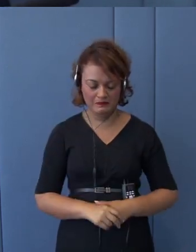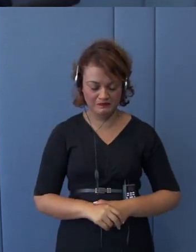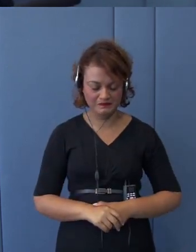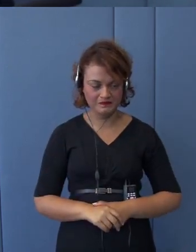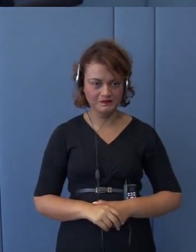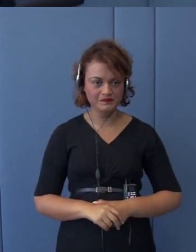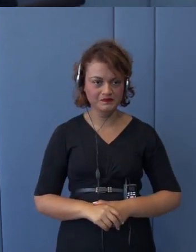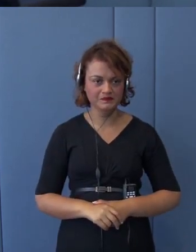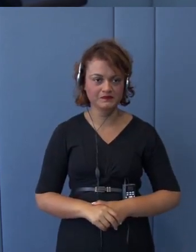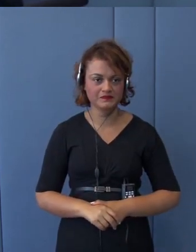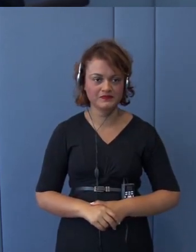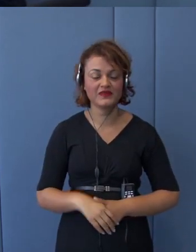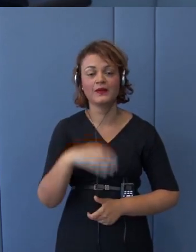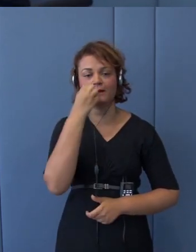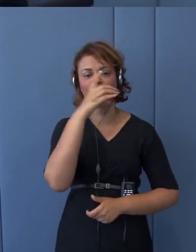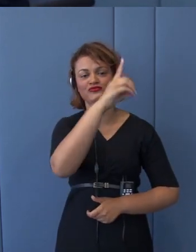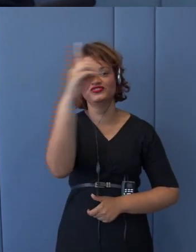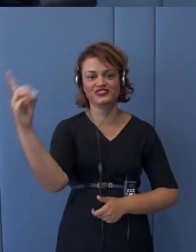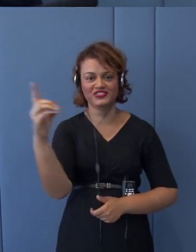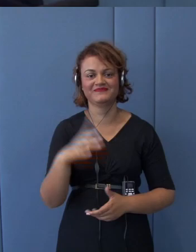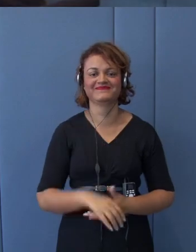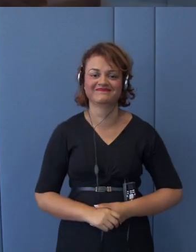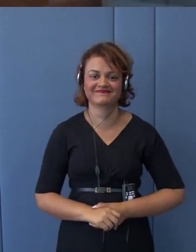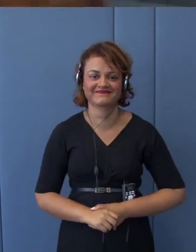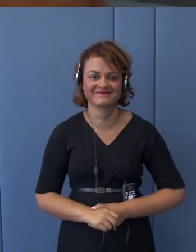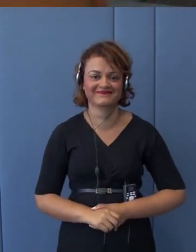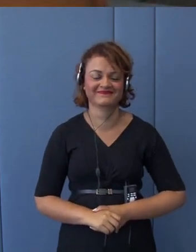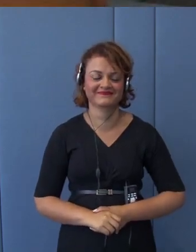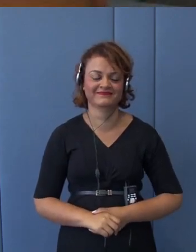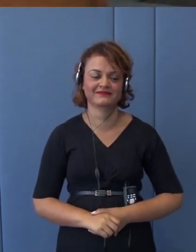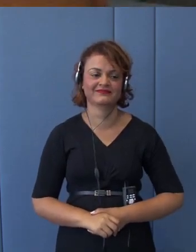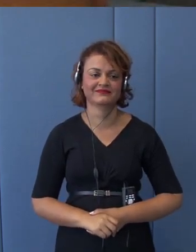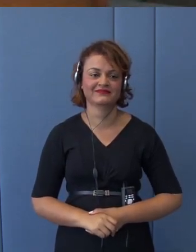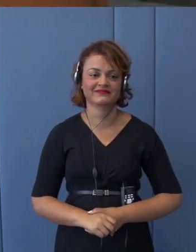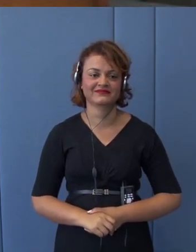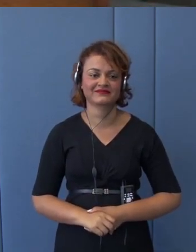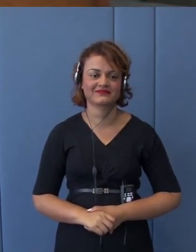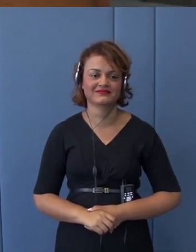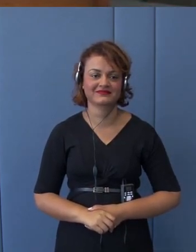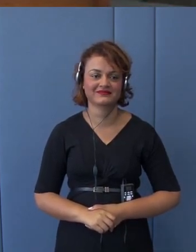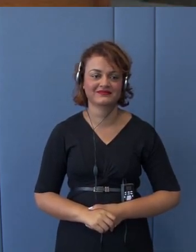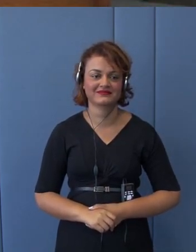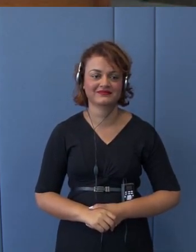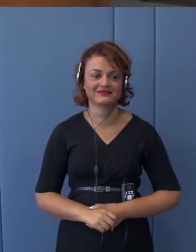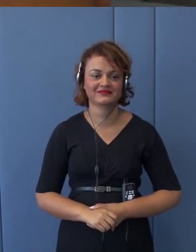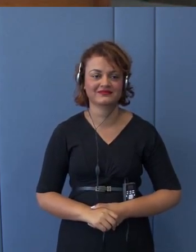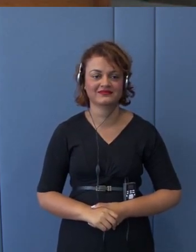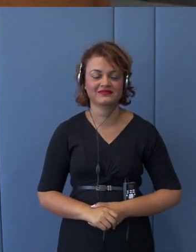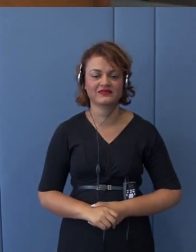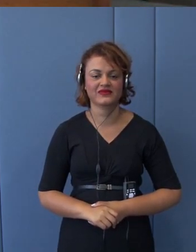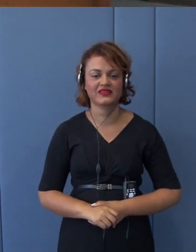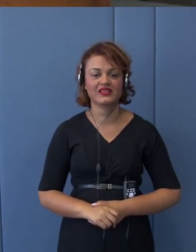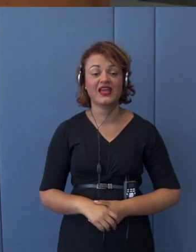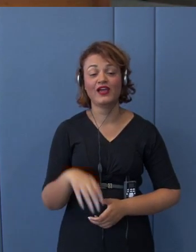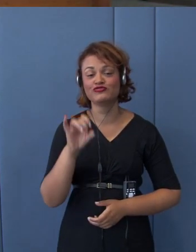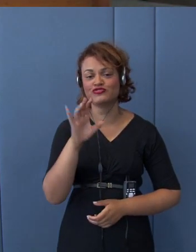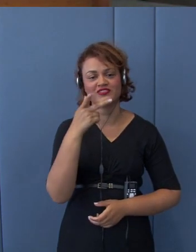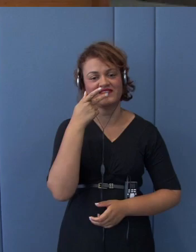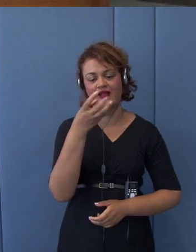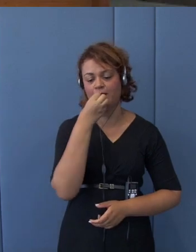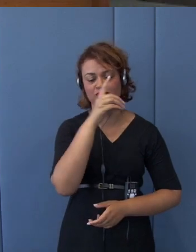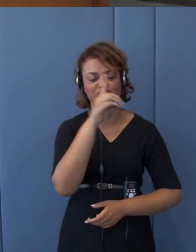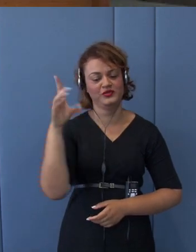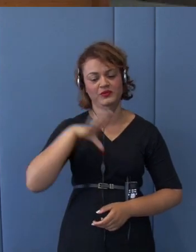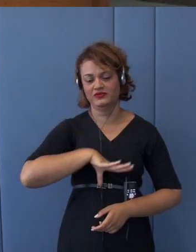That's only one thing that I could say in Portuguese. I'm sorry for